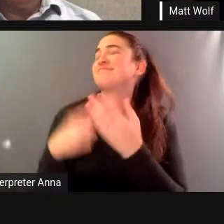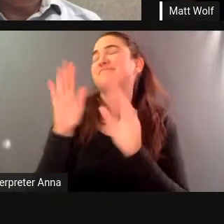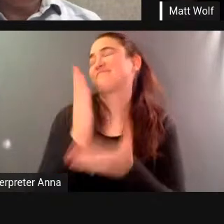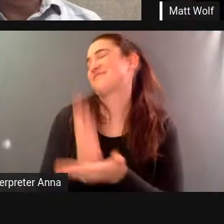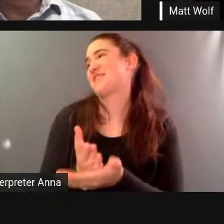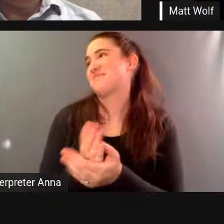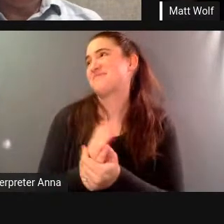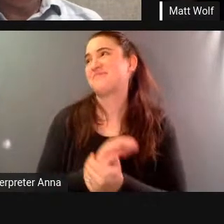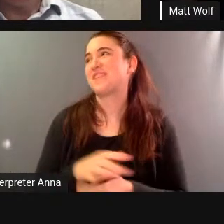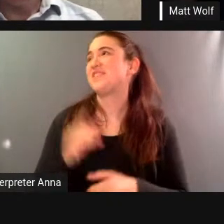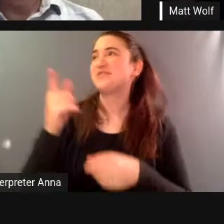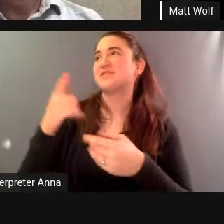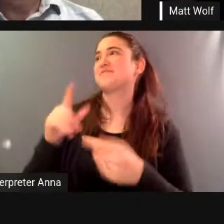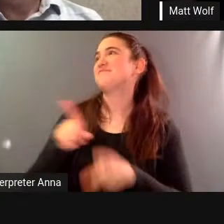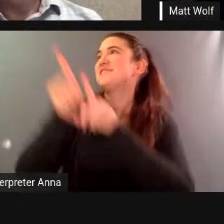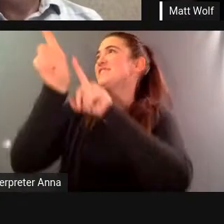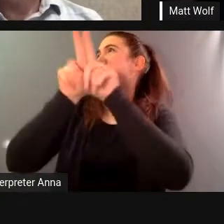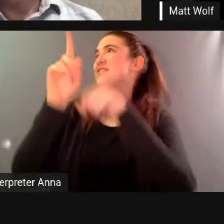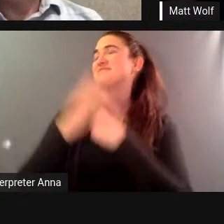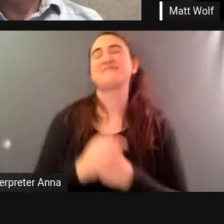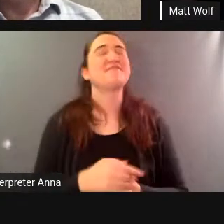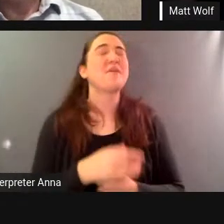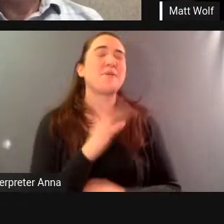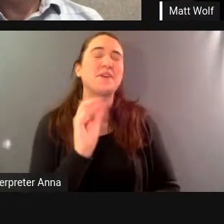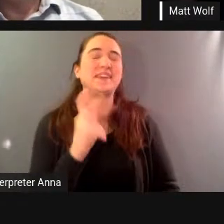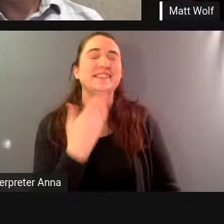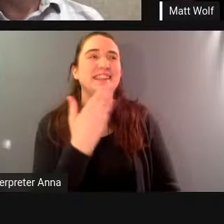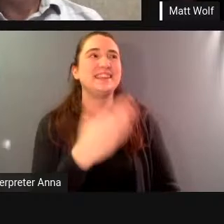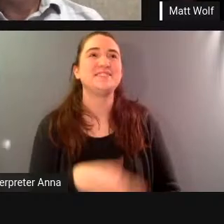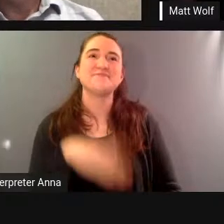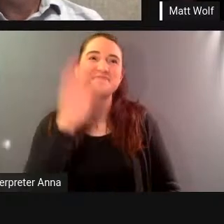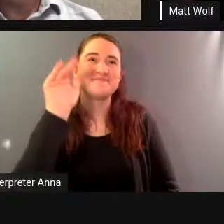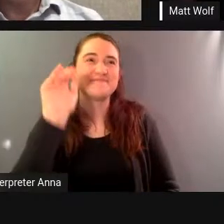okay thank you so much okay adios amigos